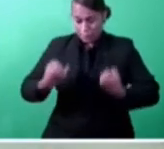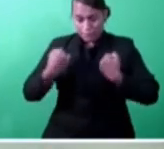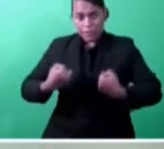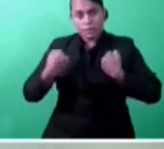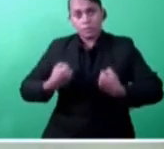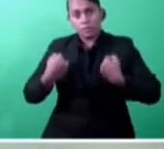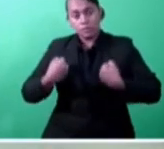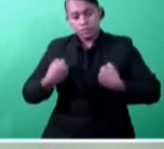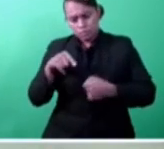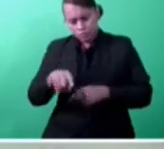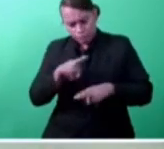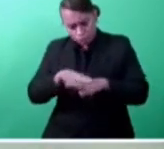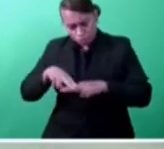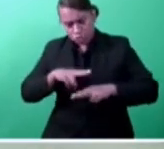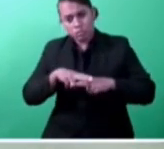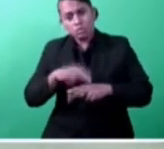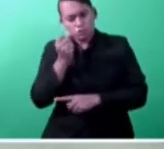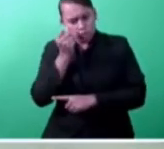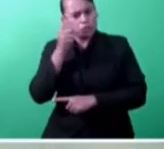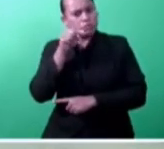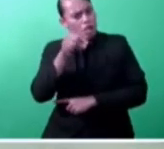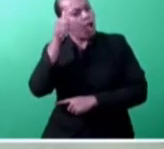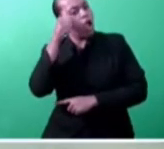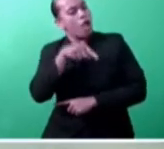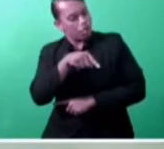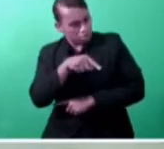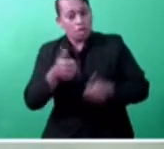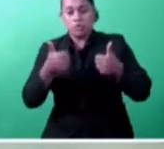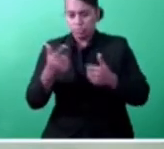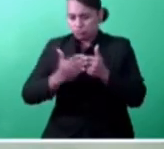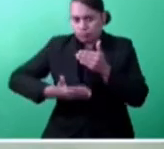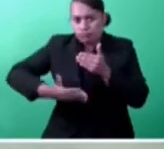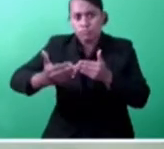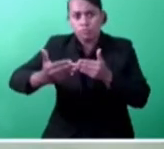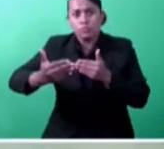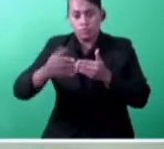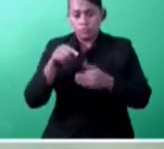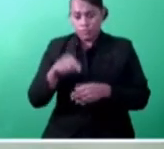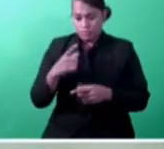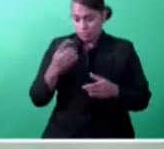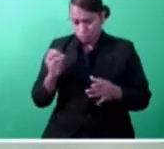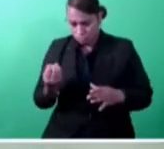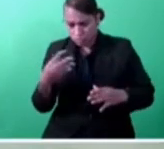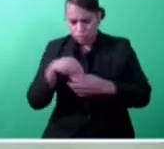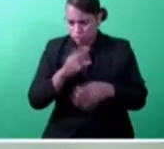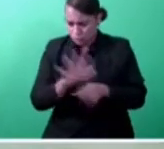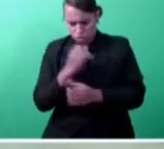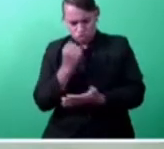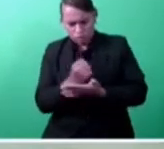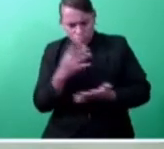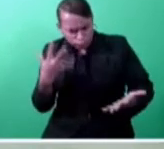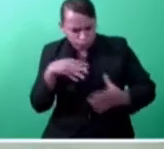its full potential and develop a modern and inclusive economy. Under this initiative,